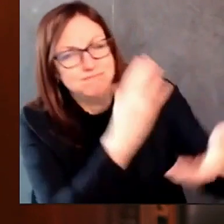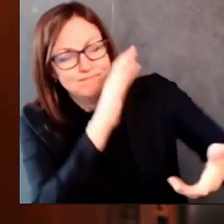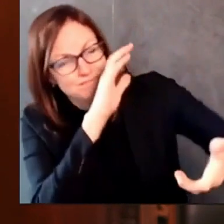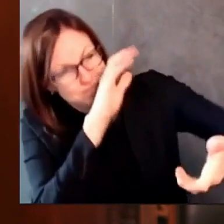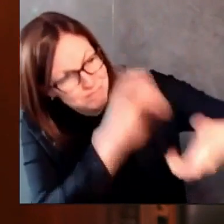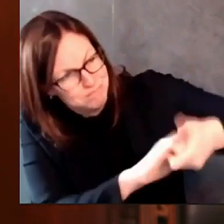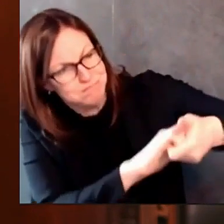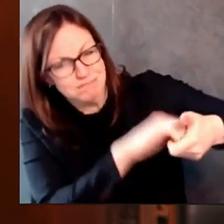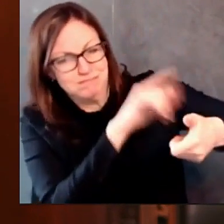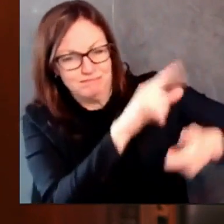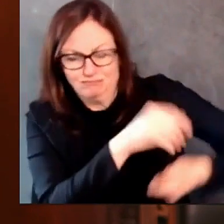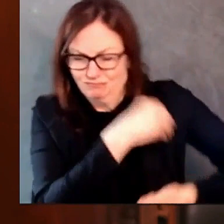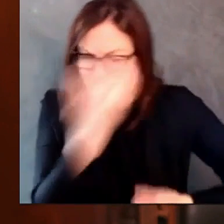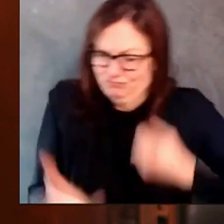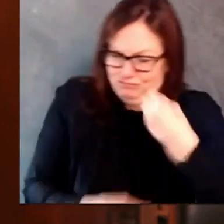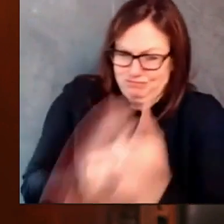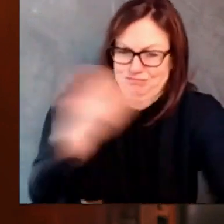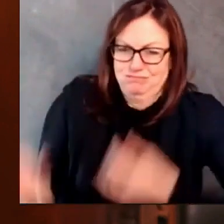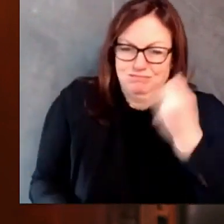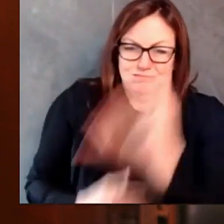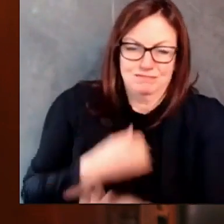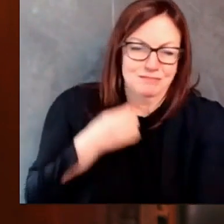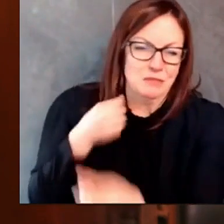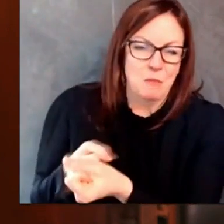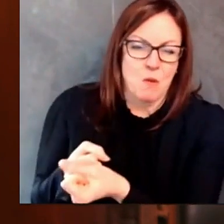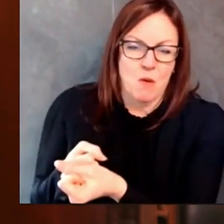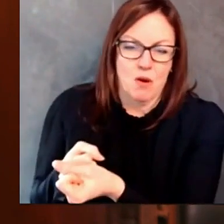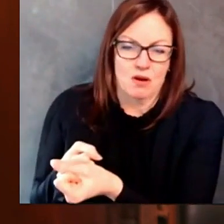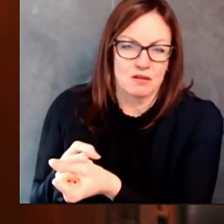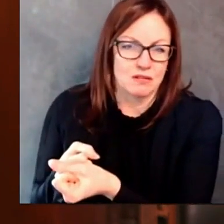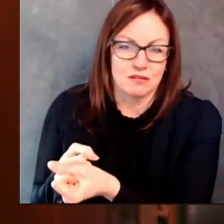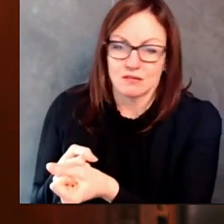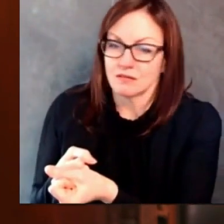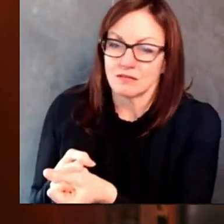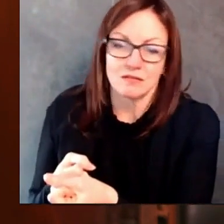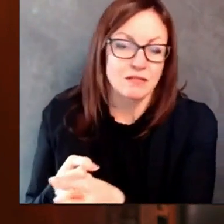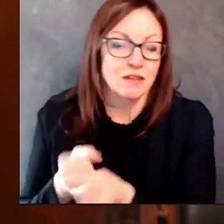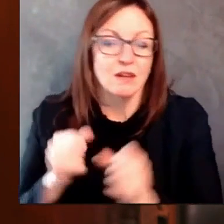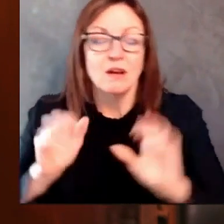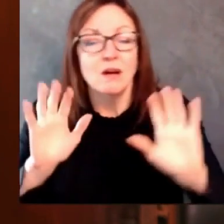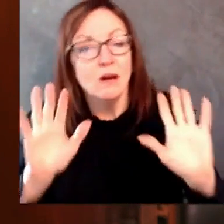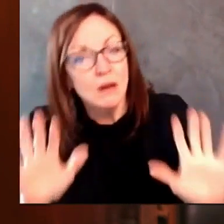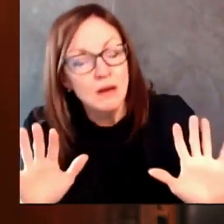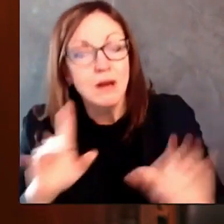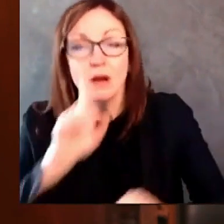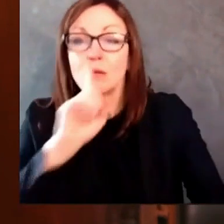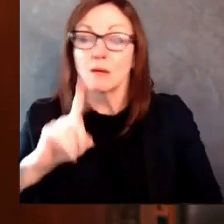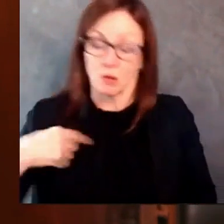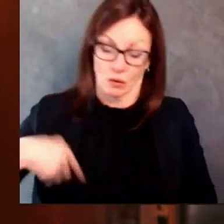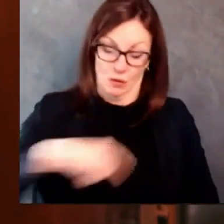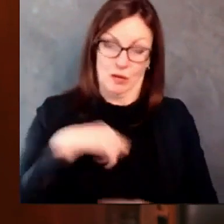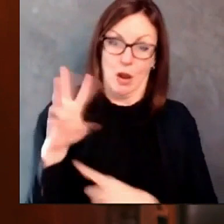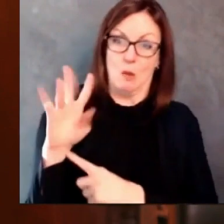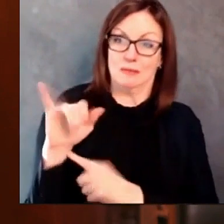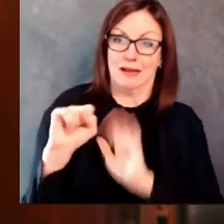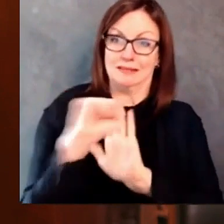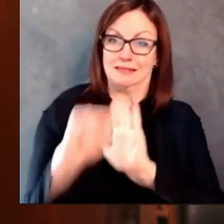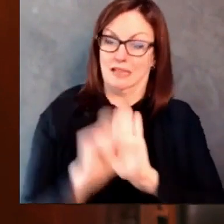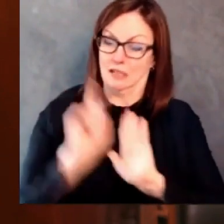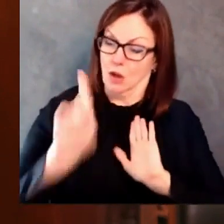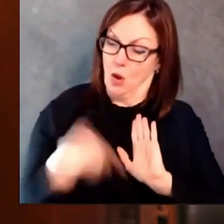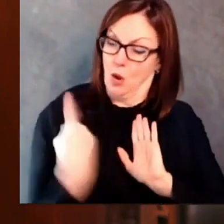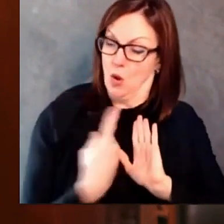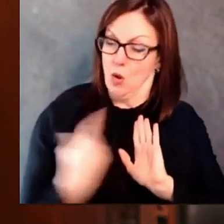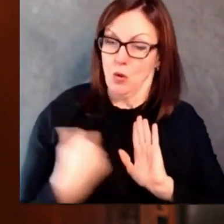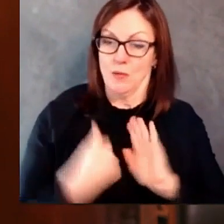to stop the spread of this virus by staying home and wearing masks whenever you have to go out. Your actions will